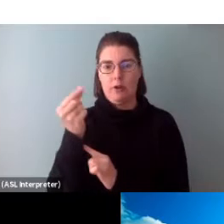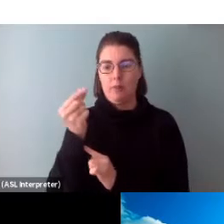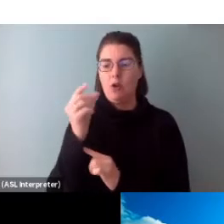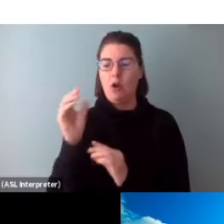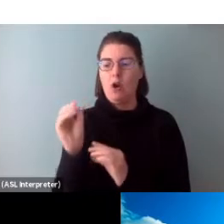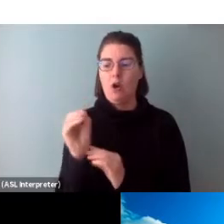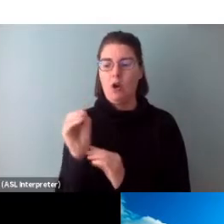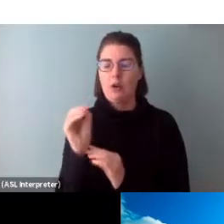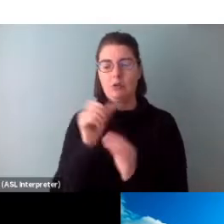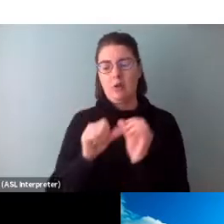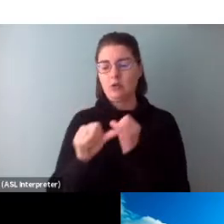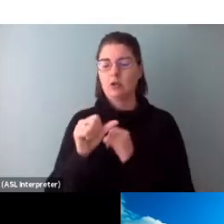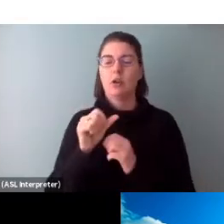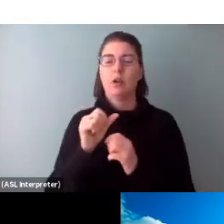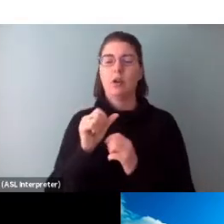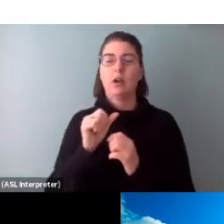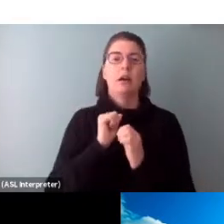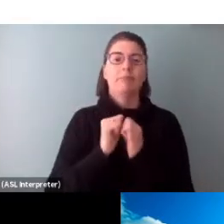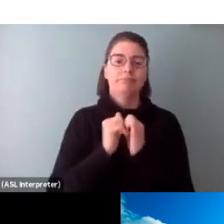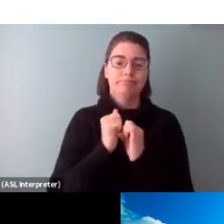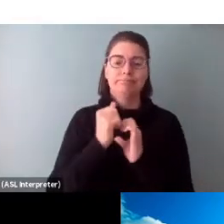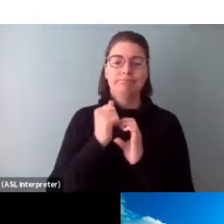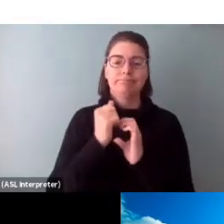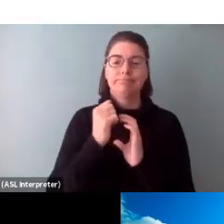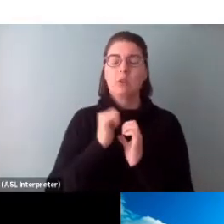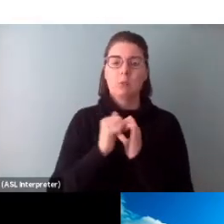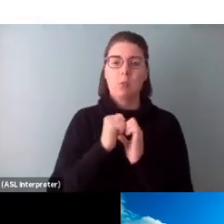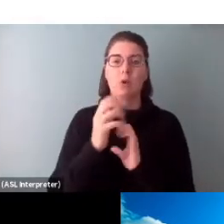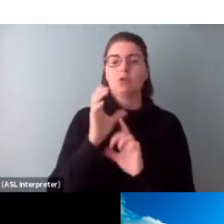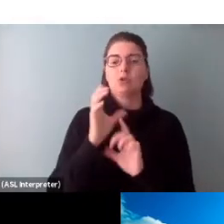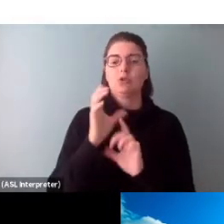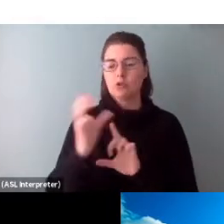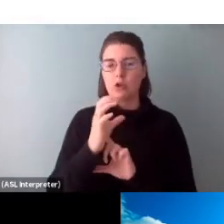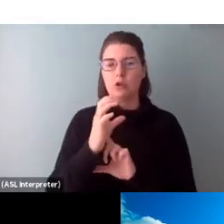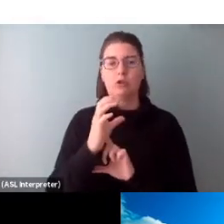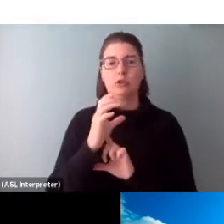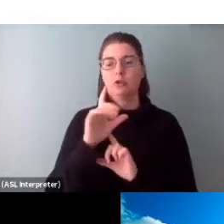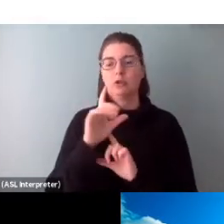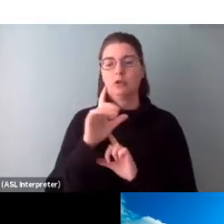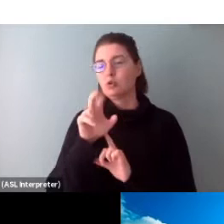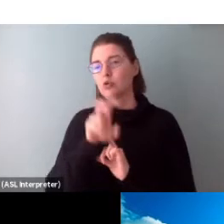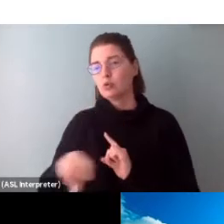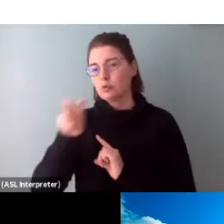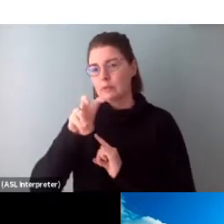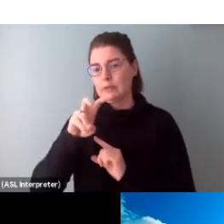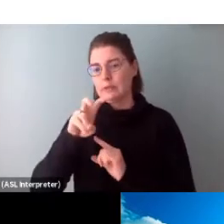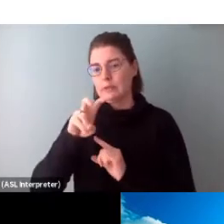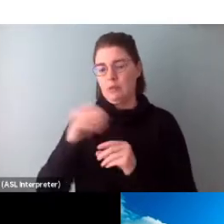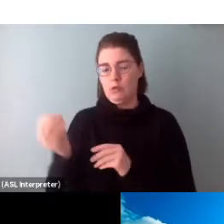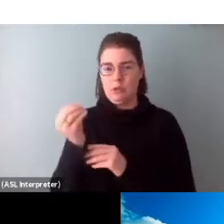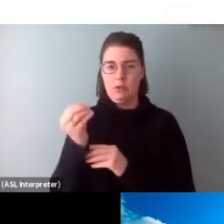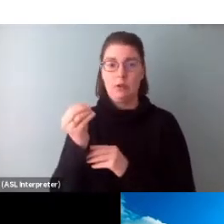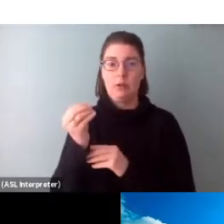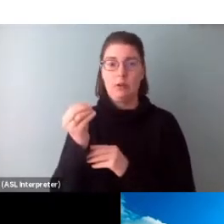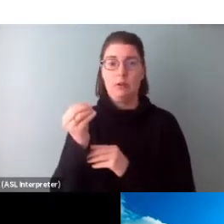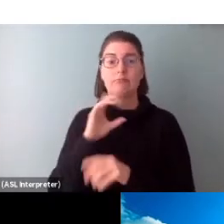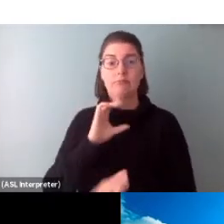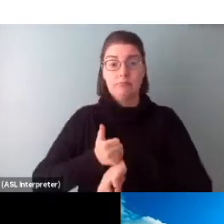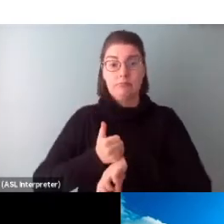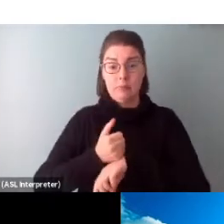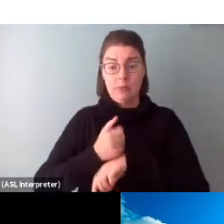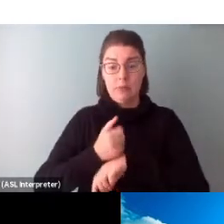Tourism, and Cultural Industries, and is the primary funder of arts in Ontario. The OAC was established in